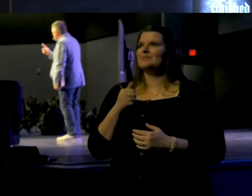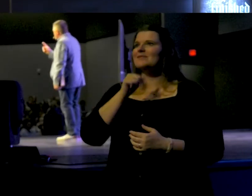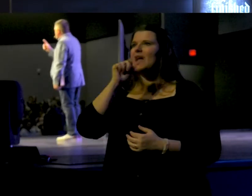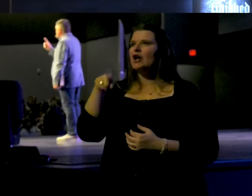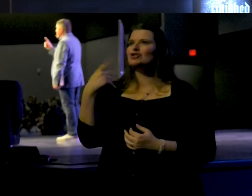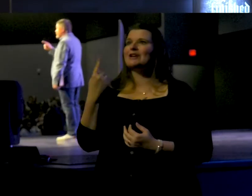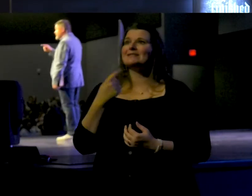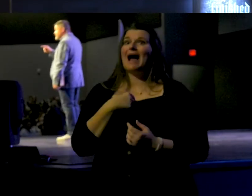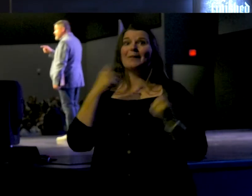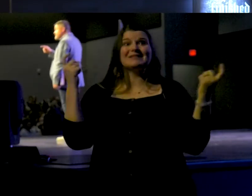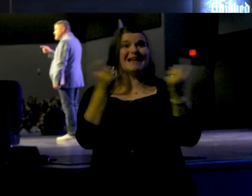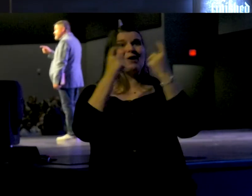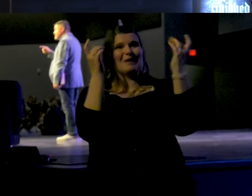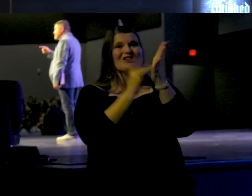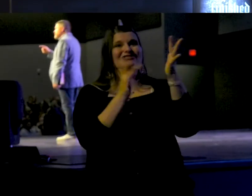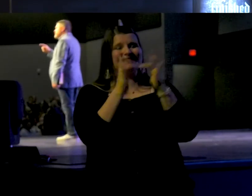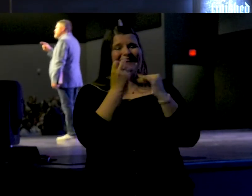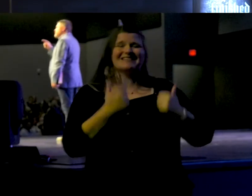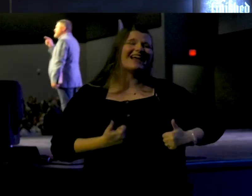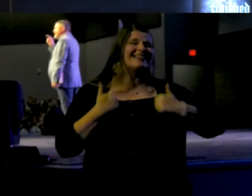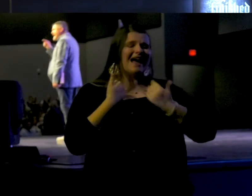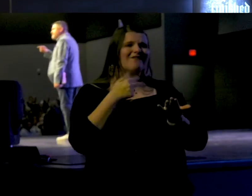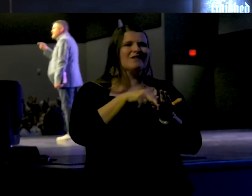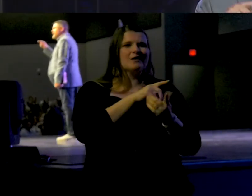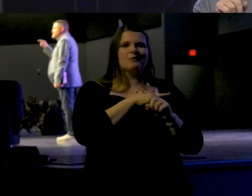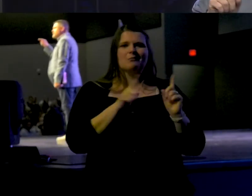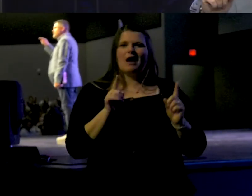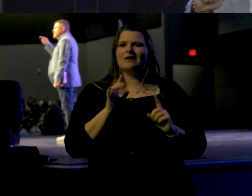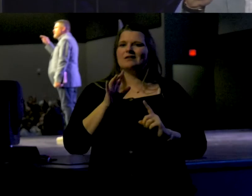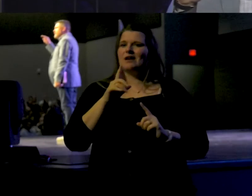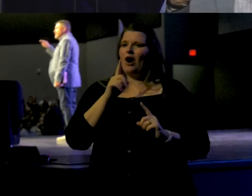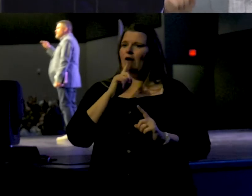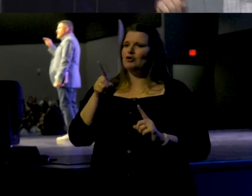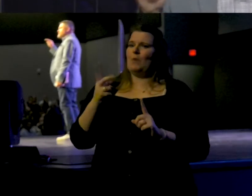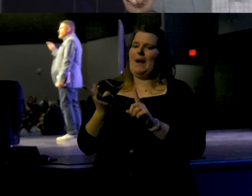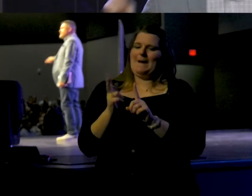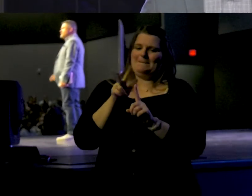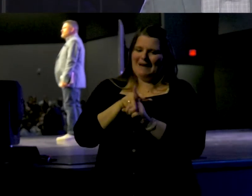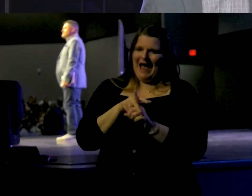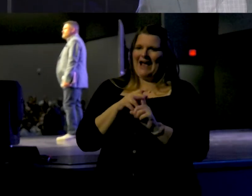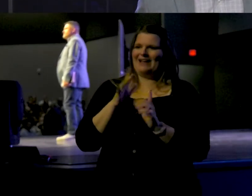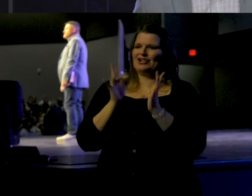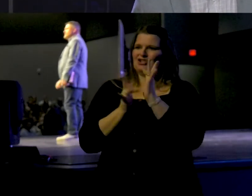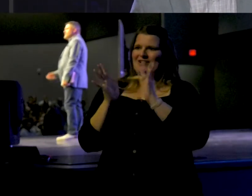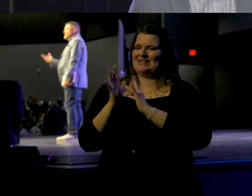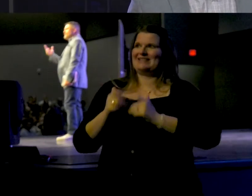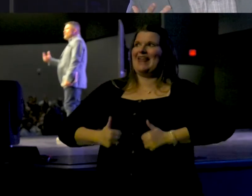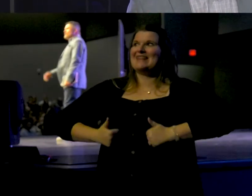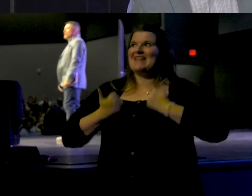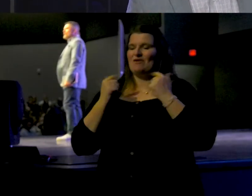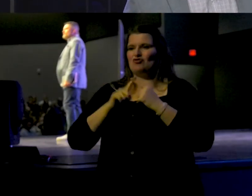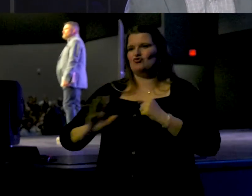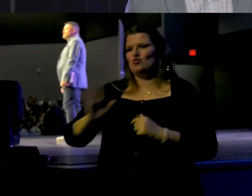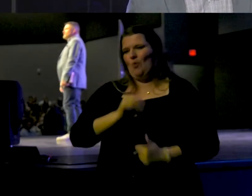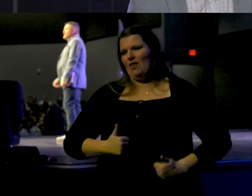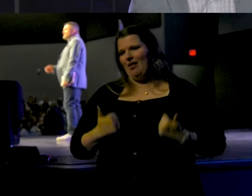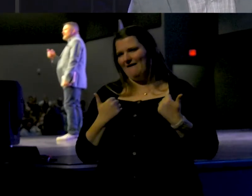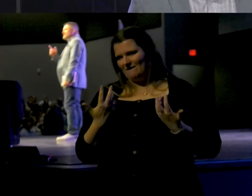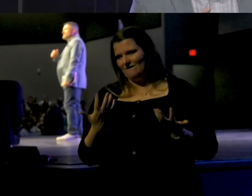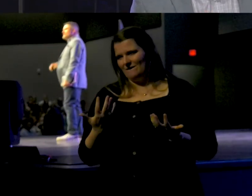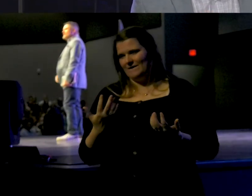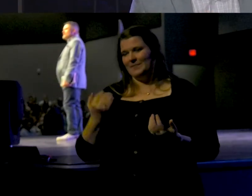celebration of the resurrection, but an application of the resurrection? Let me give you one more.